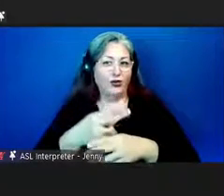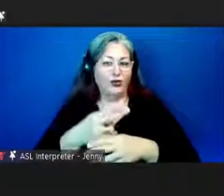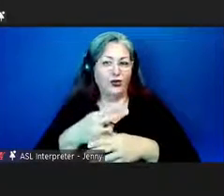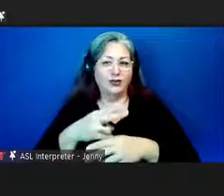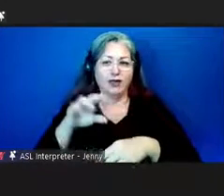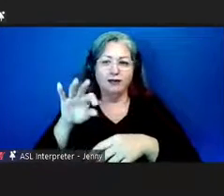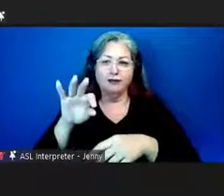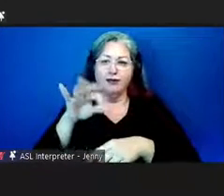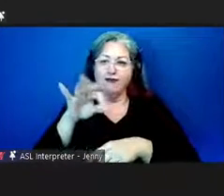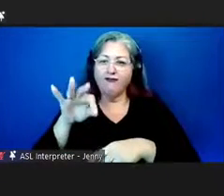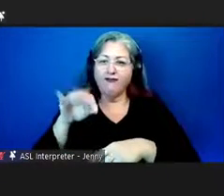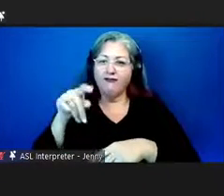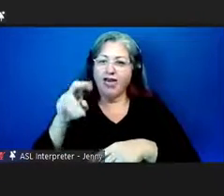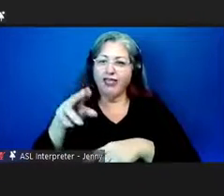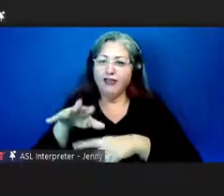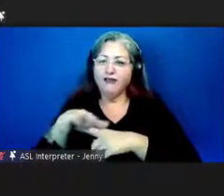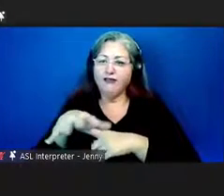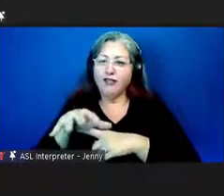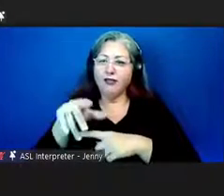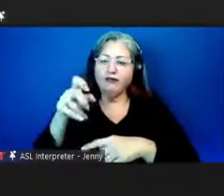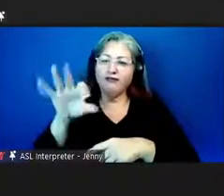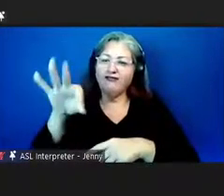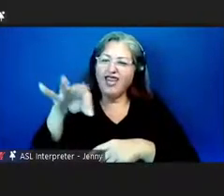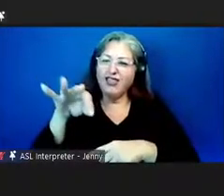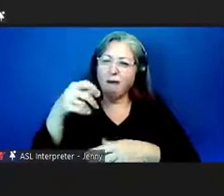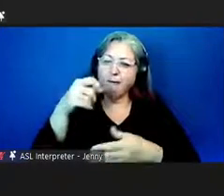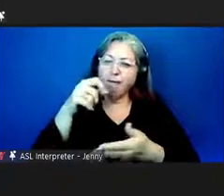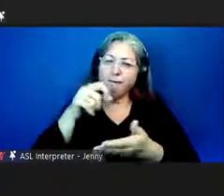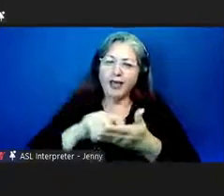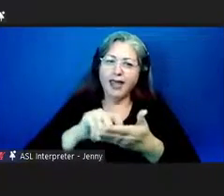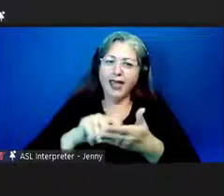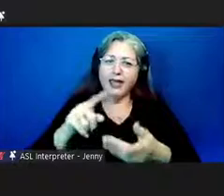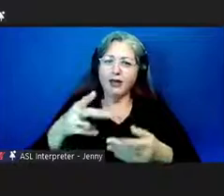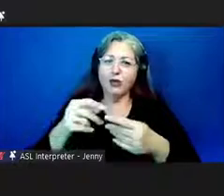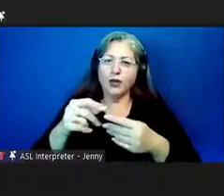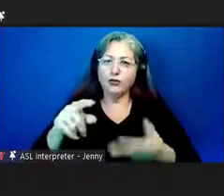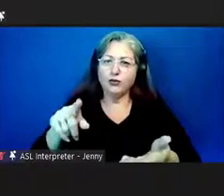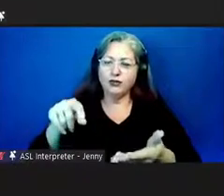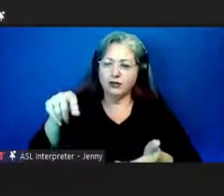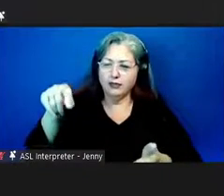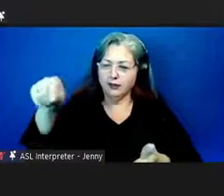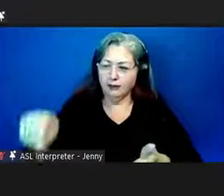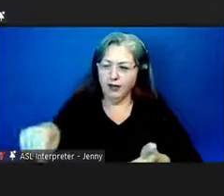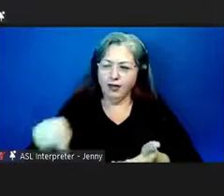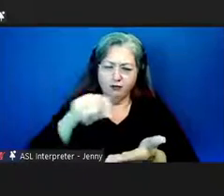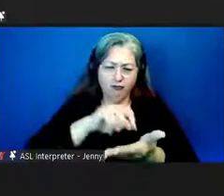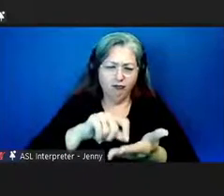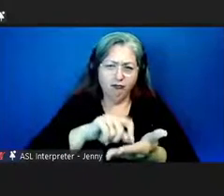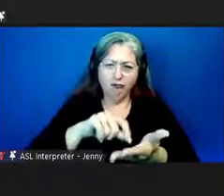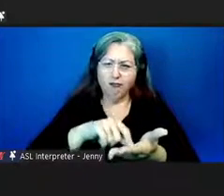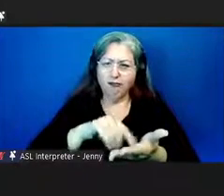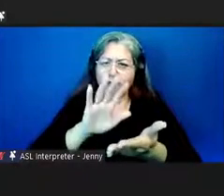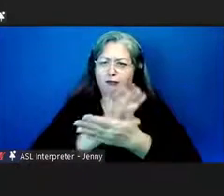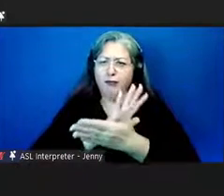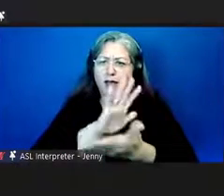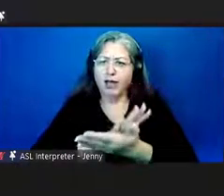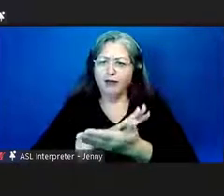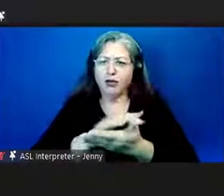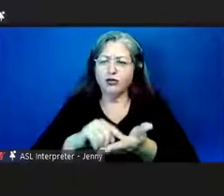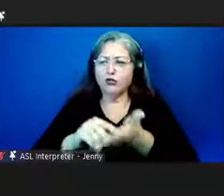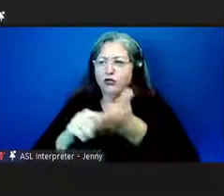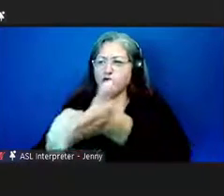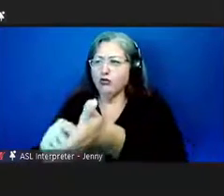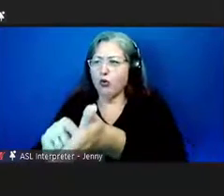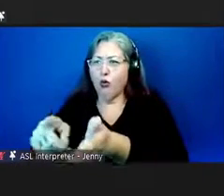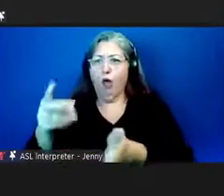pen or some kind of a pen and puts something down a piece of paper show it to somebody